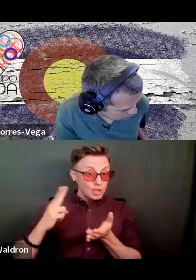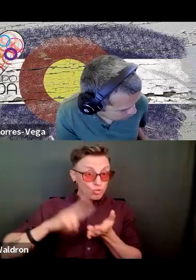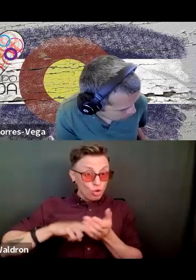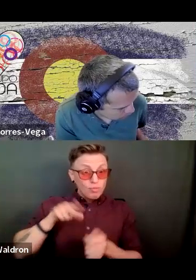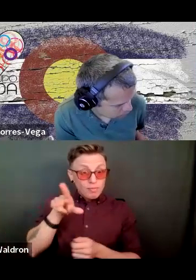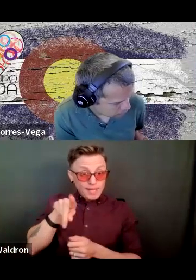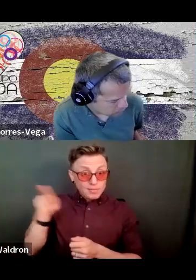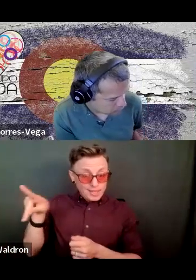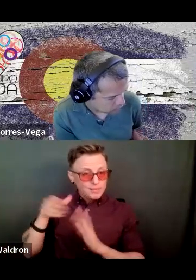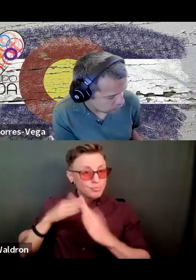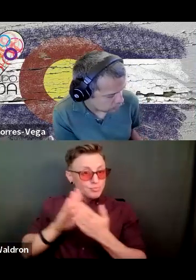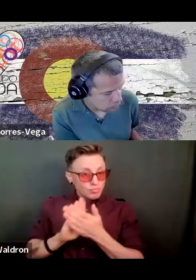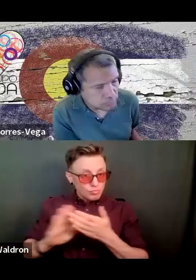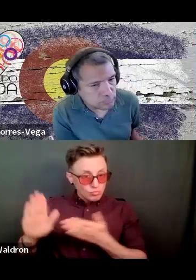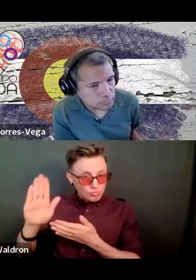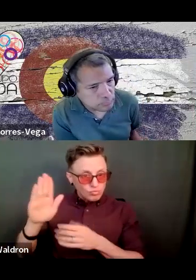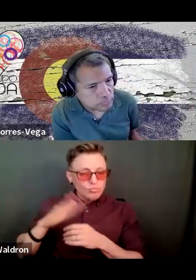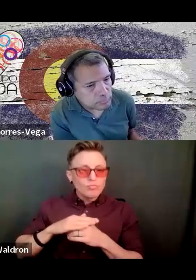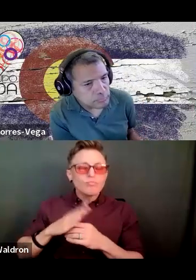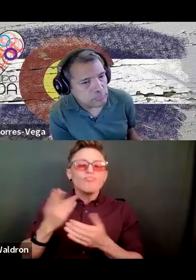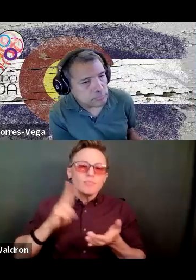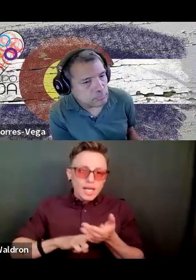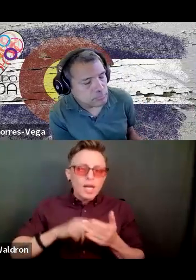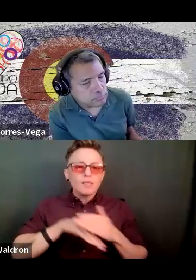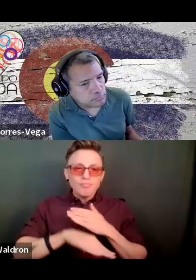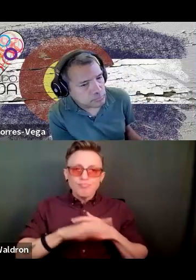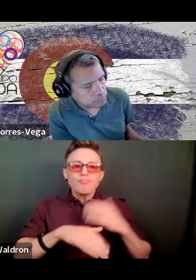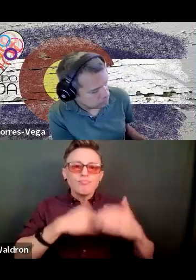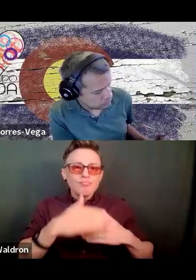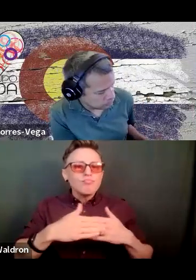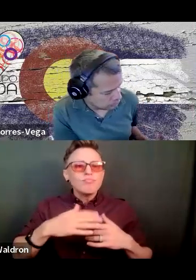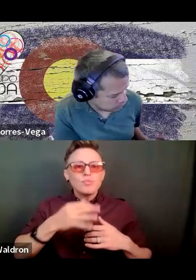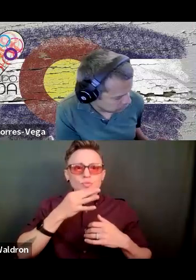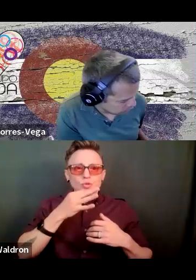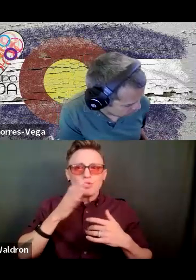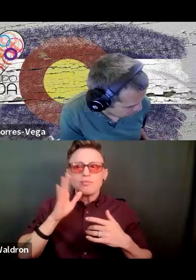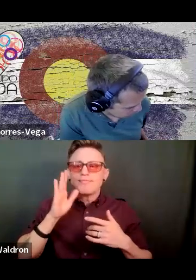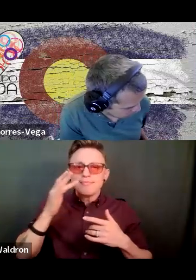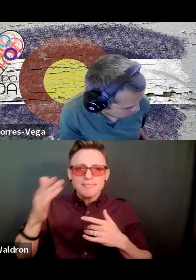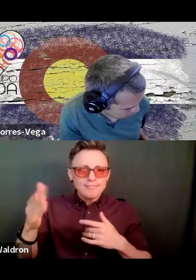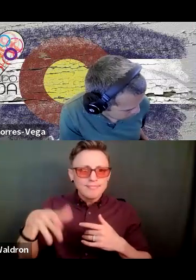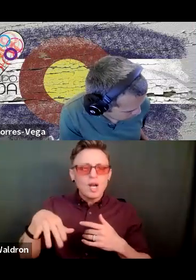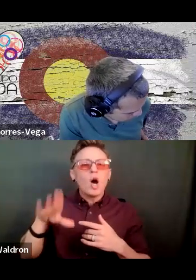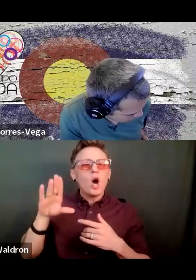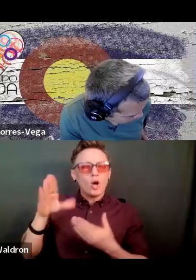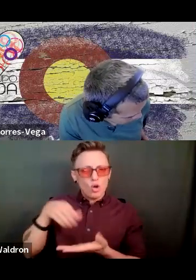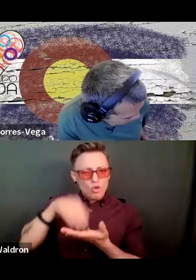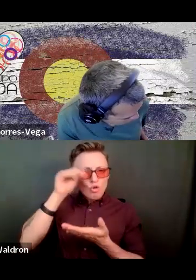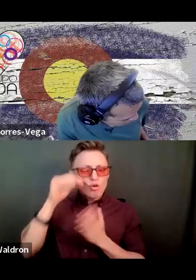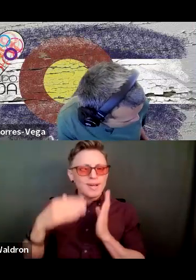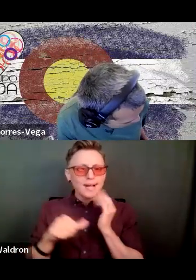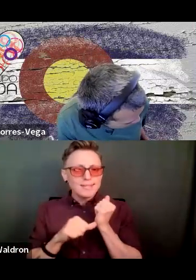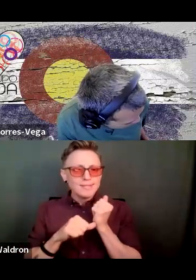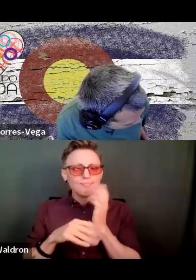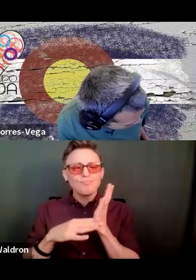Community College not too long after, I found out about the assistive technology computer lab